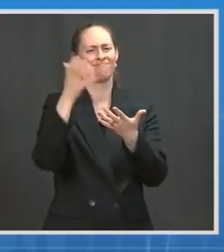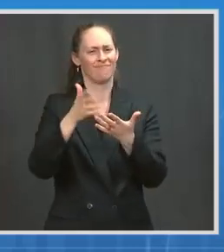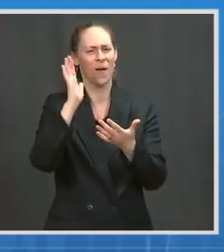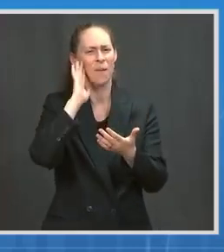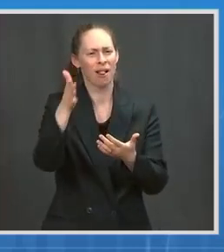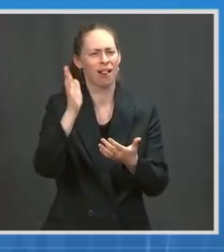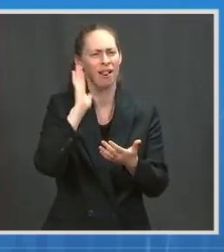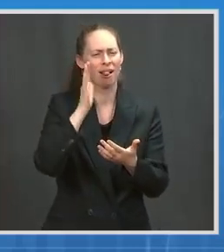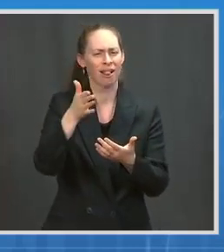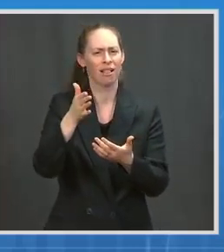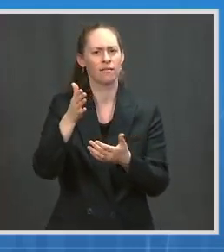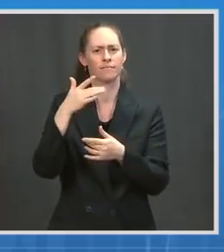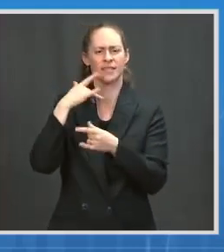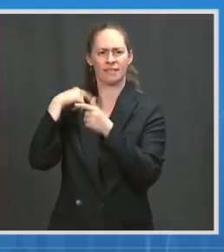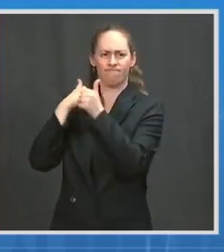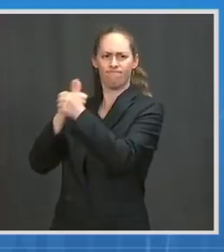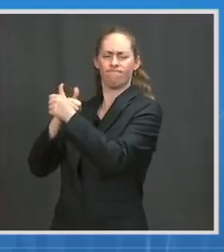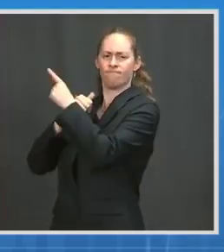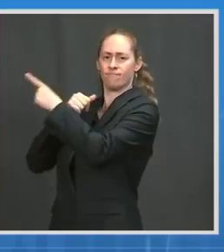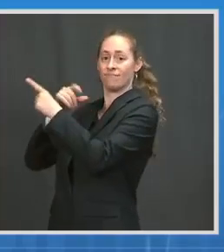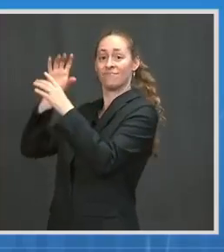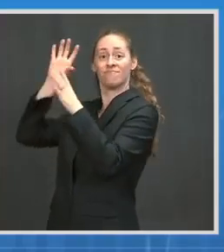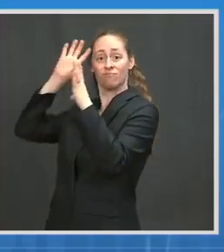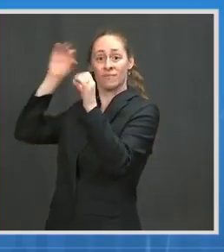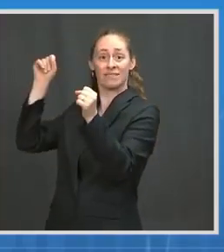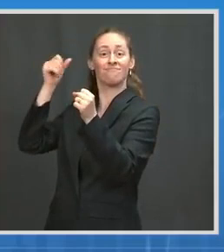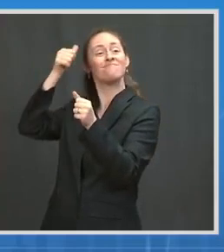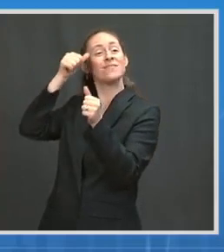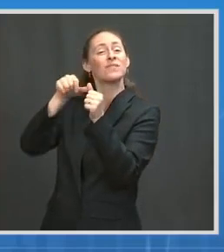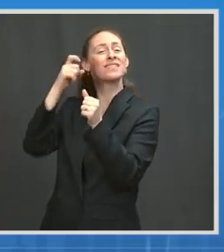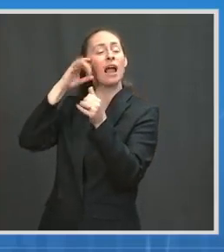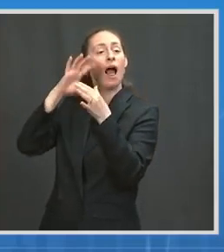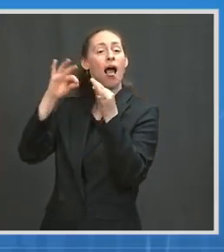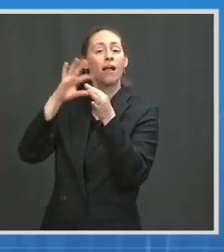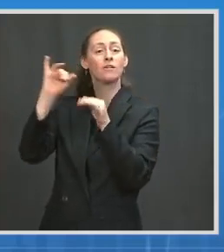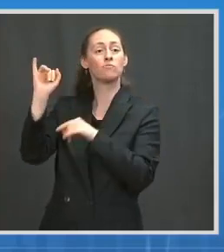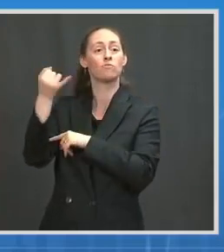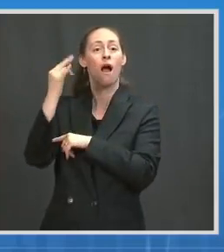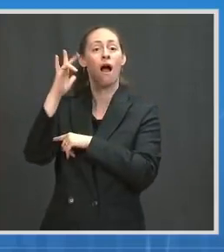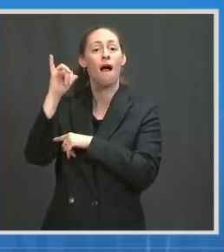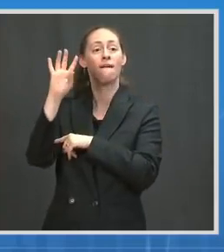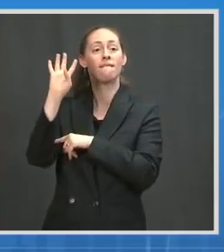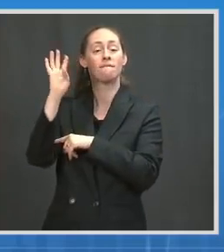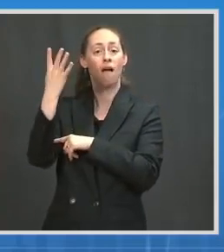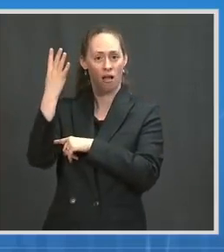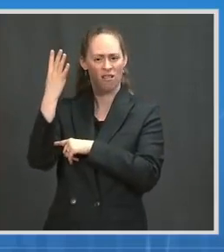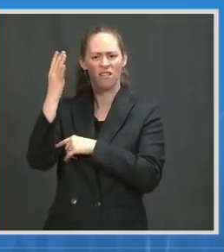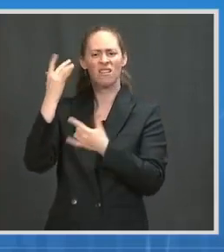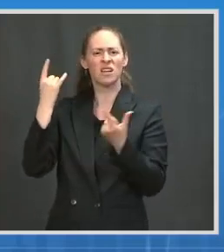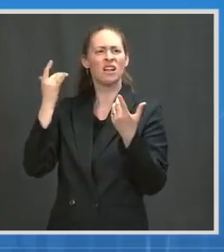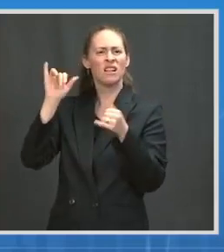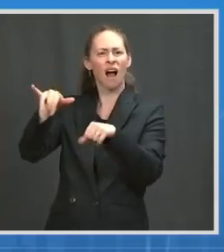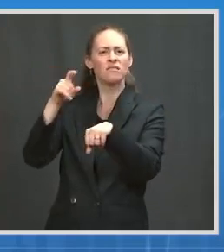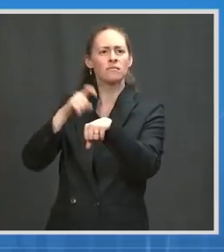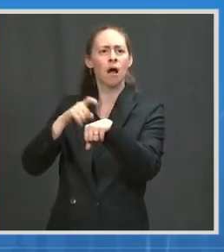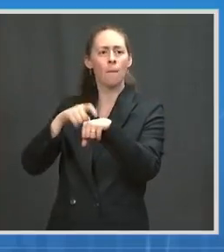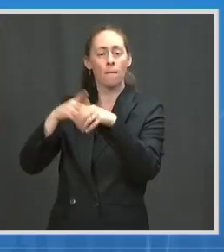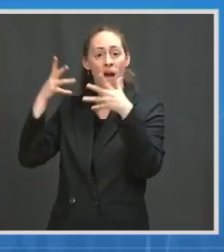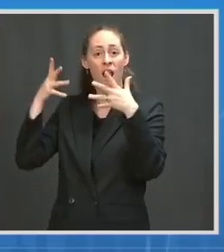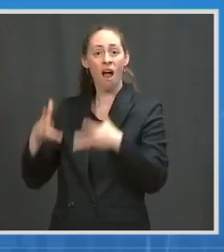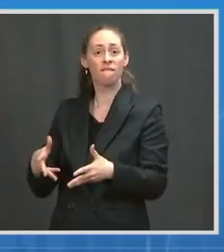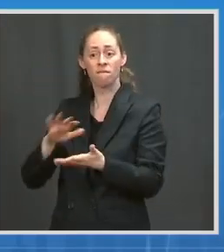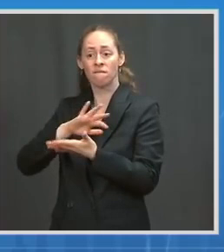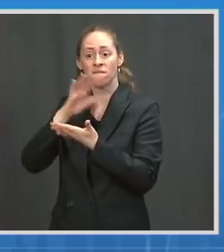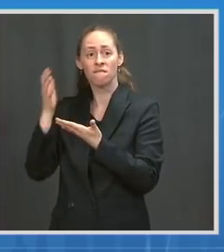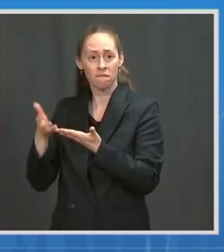percent of our stock of vaccines that we've acquired will have been distributed to other countries at a